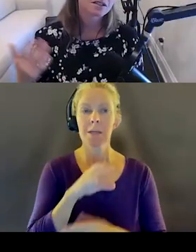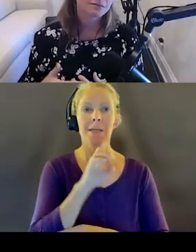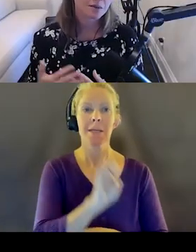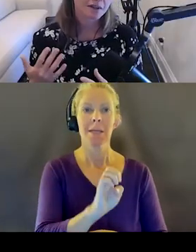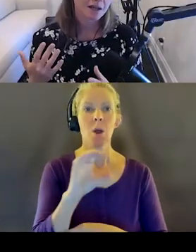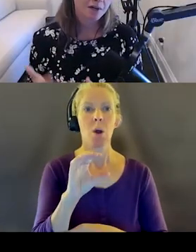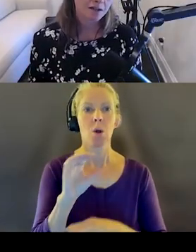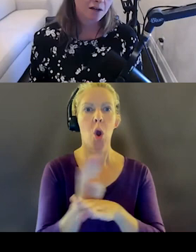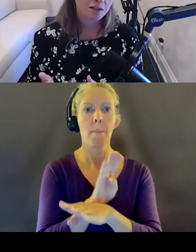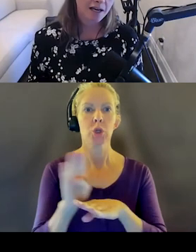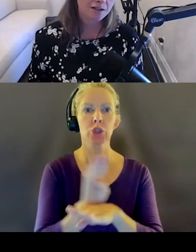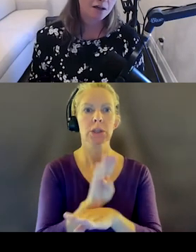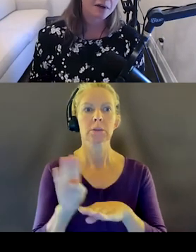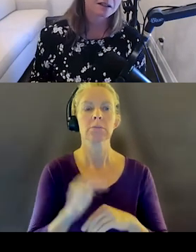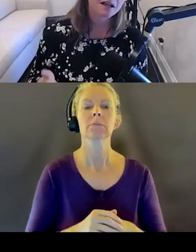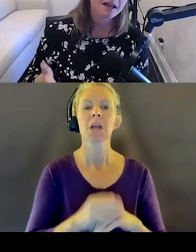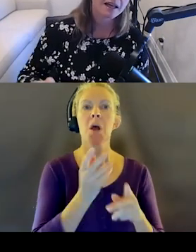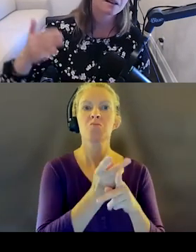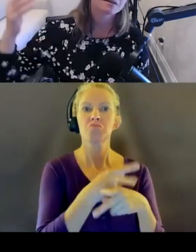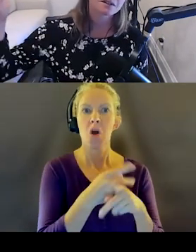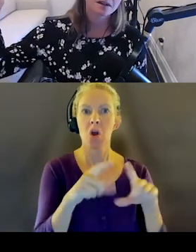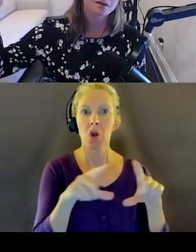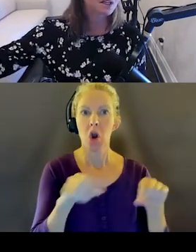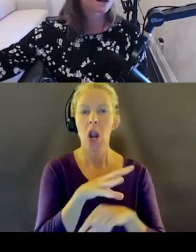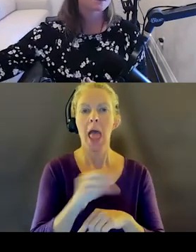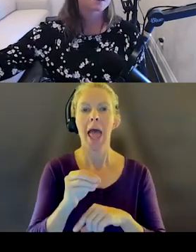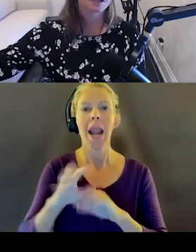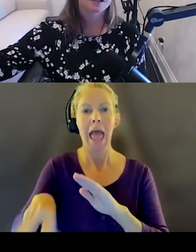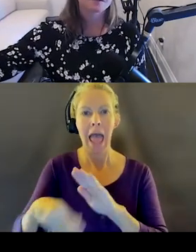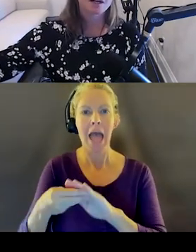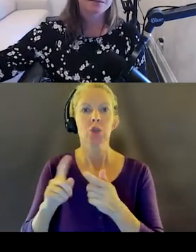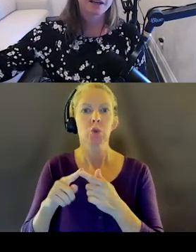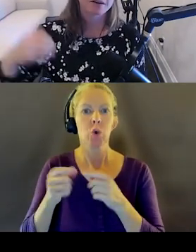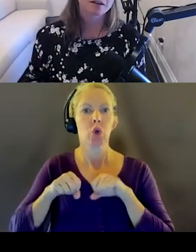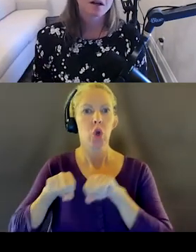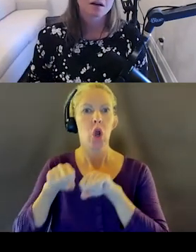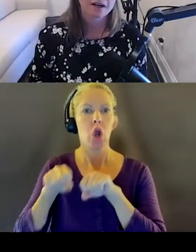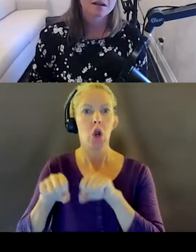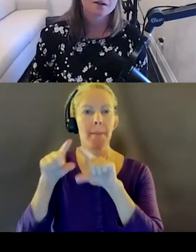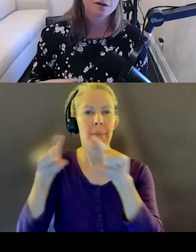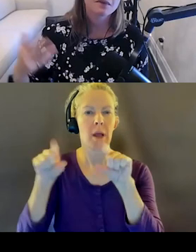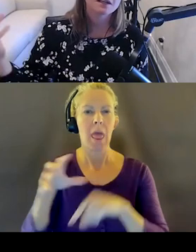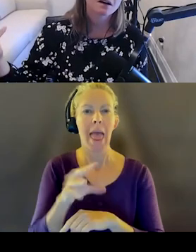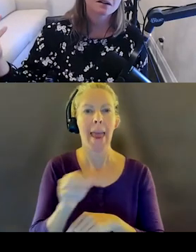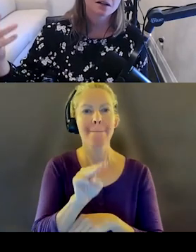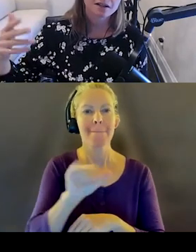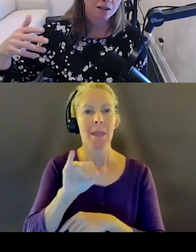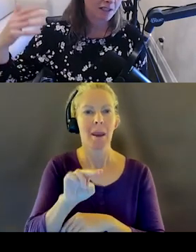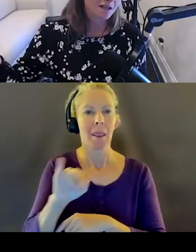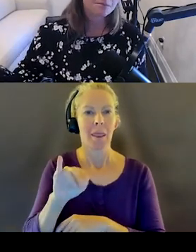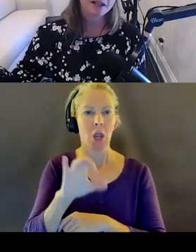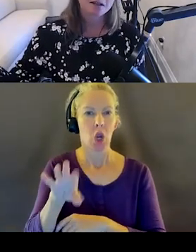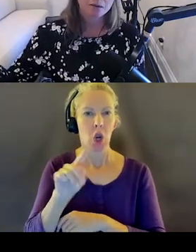relationship between that product card and add to cart button and the mini cart that lives up in the header, right? So the mini cart